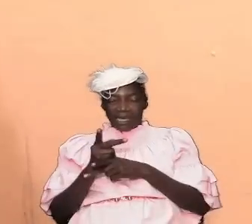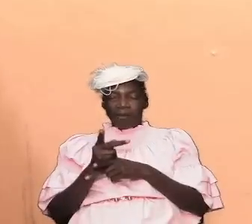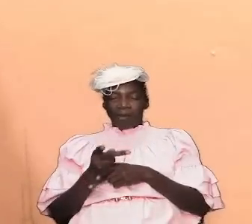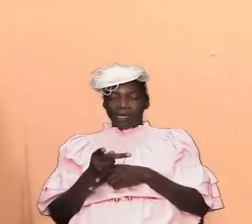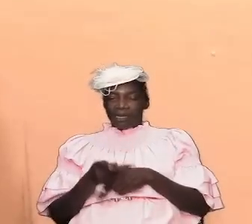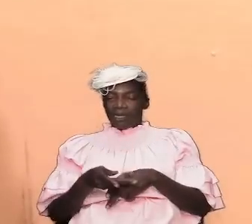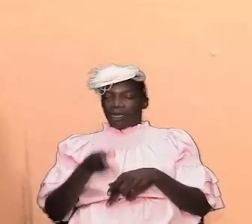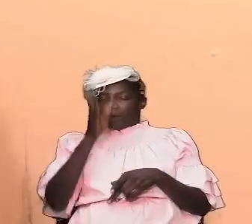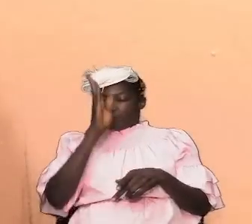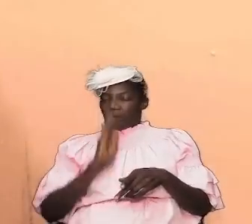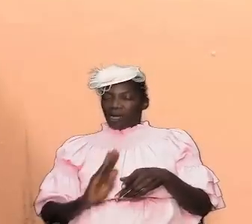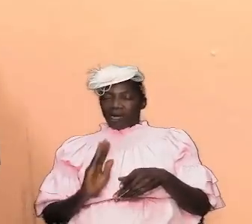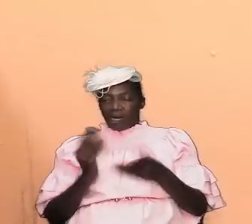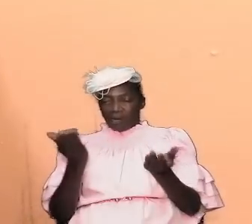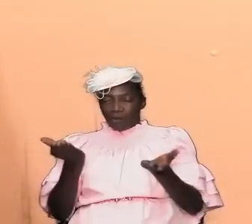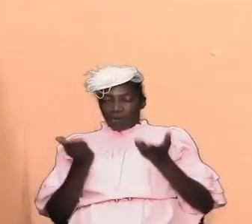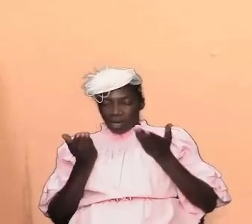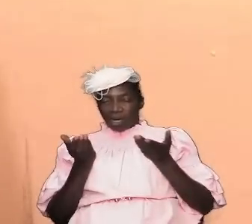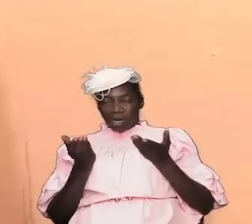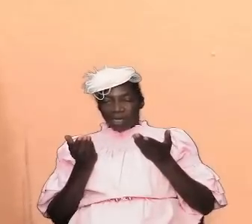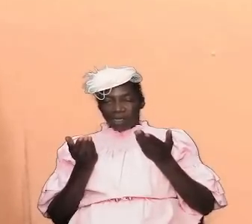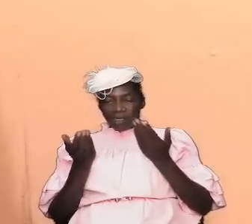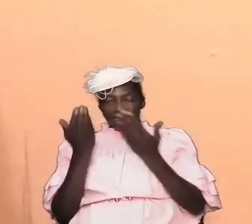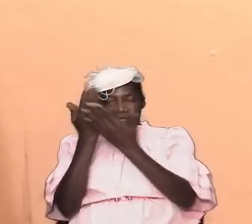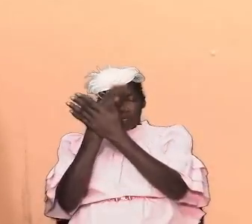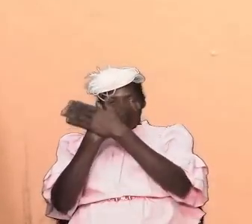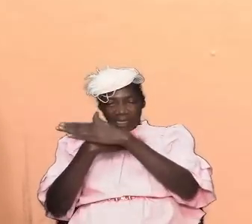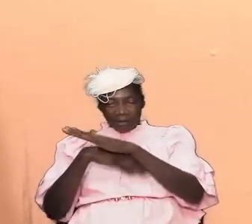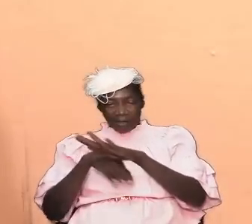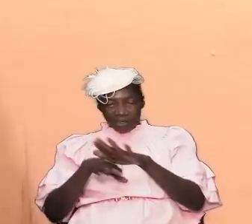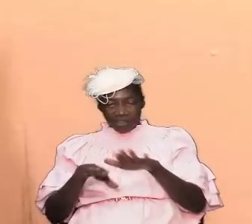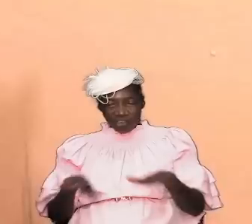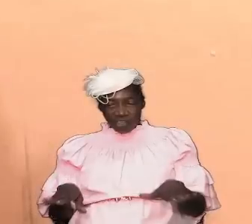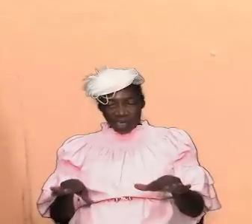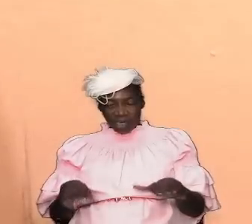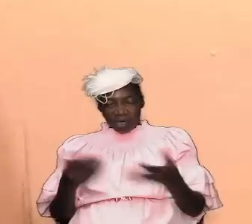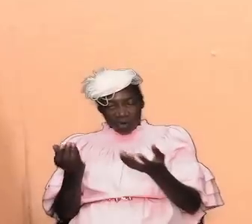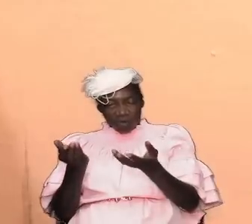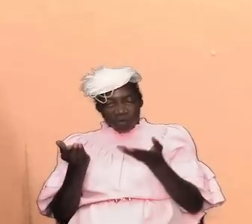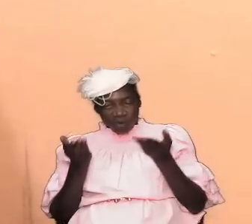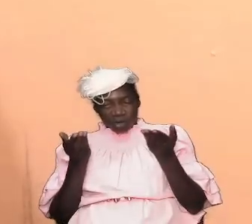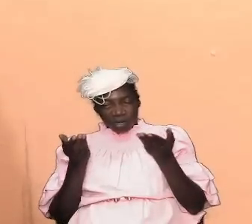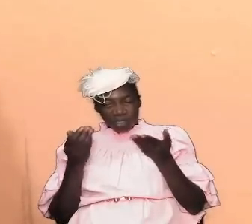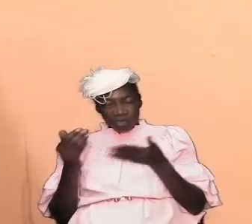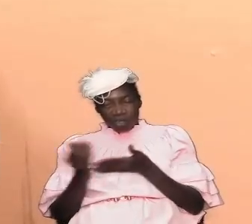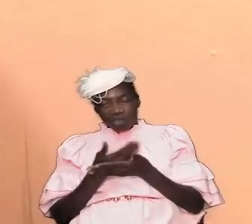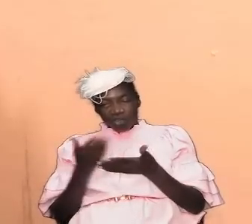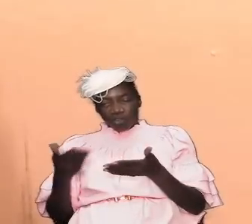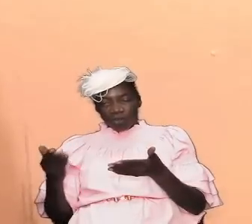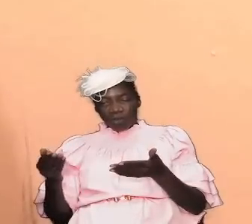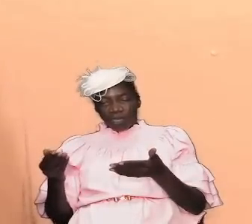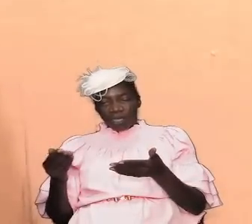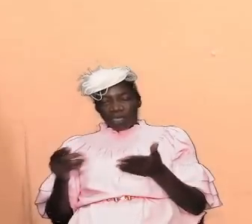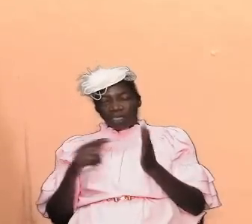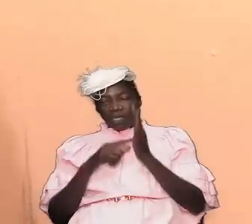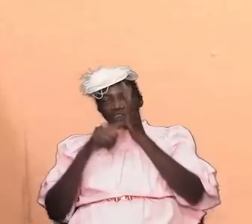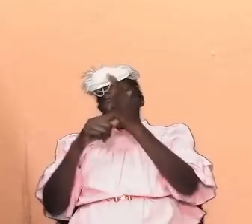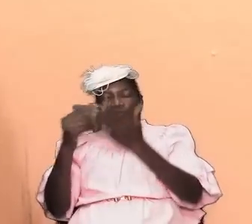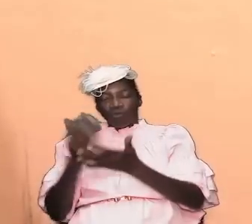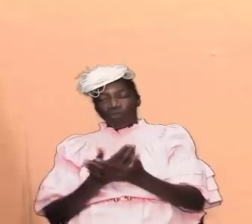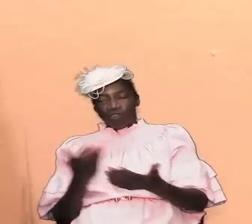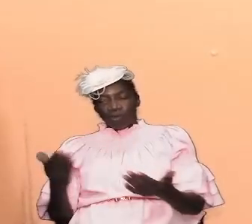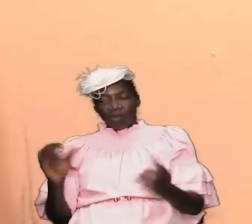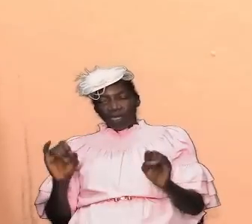clear with the shadow and if the shadow required certain things and show certain things